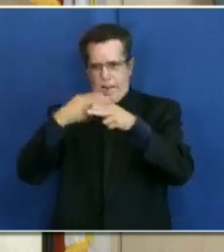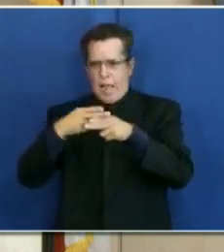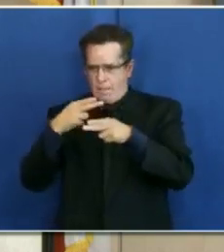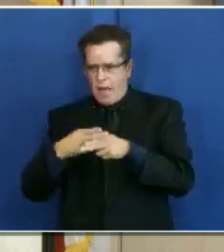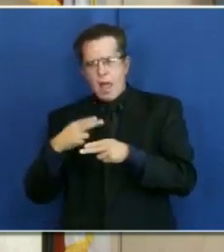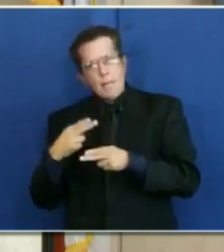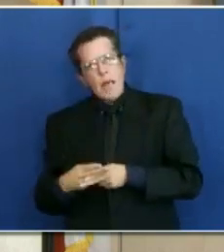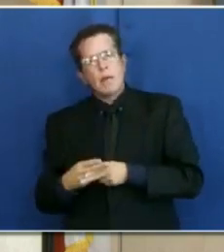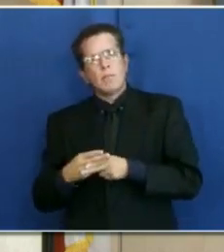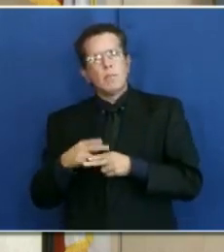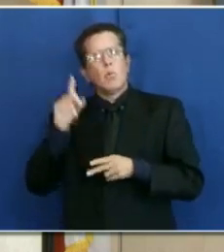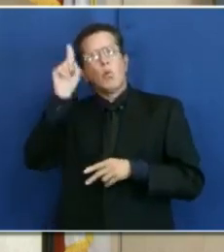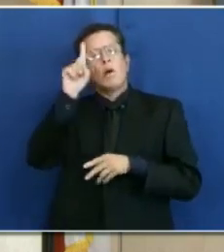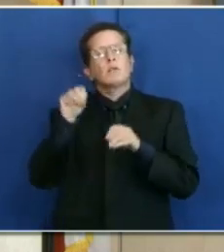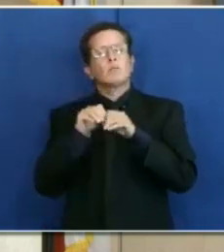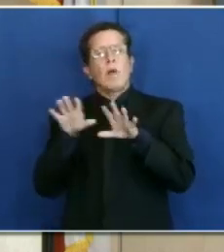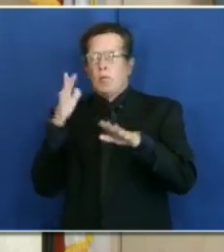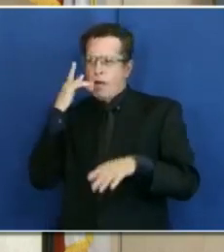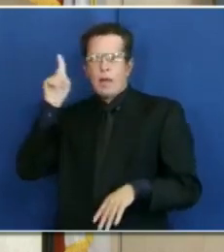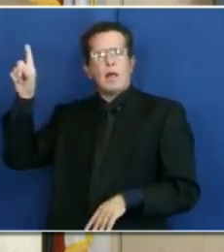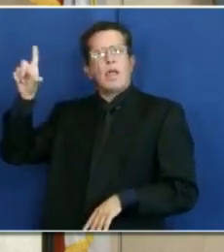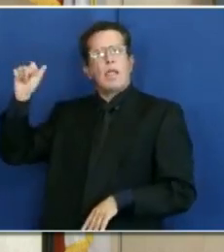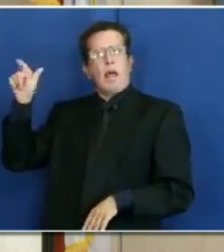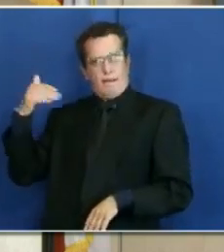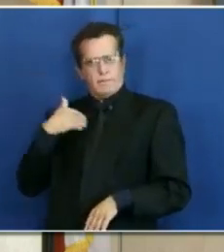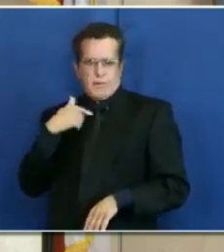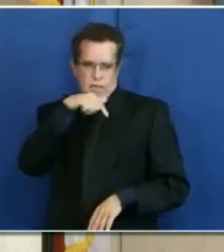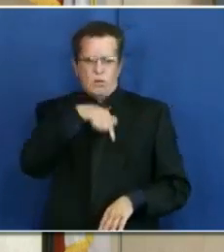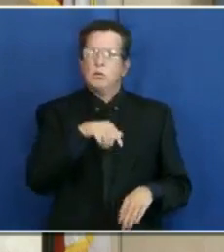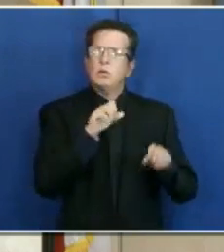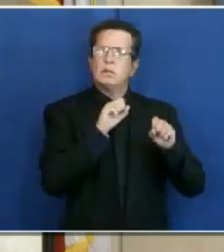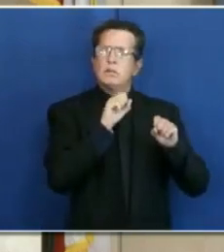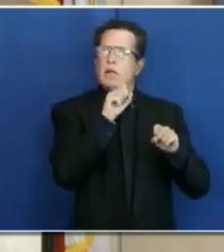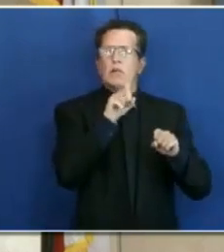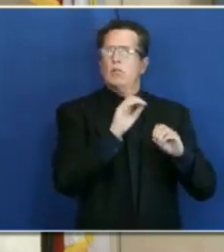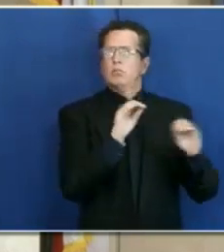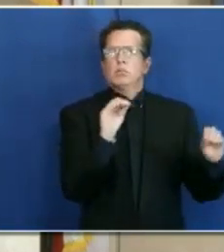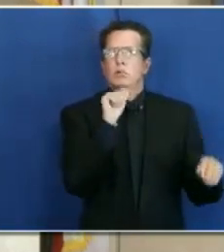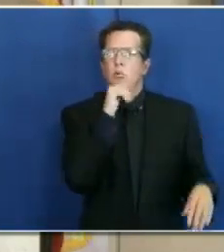can't get that level of detail here? We can get it in L.A.? Dr. Whitten is going to respond.